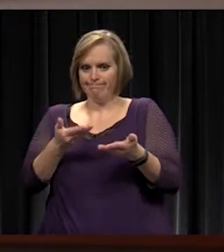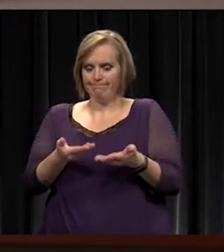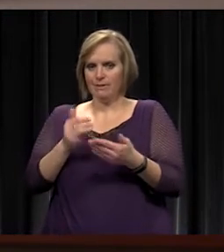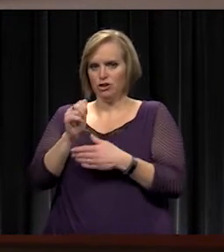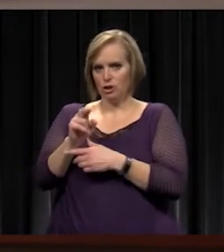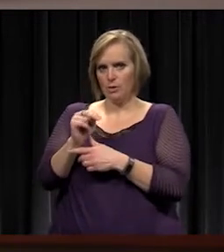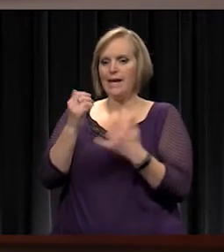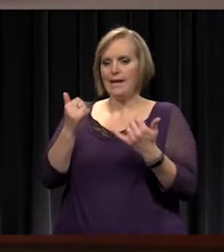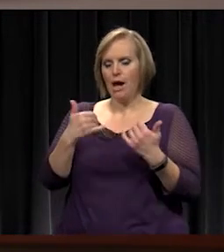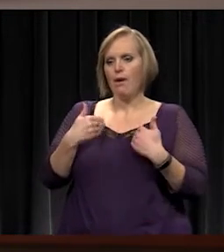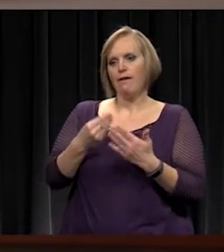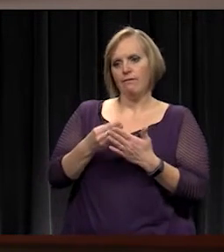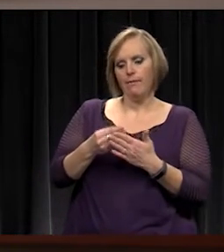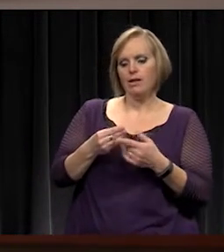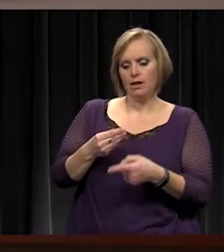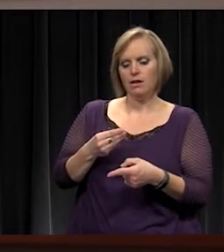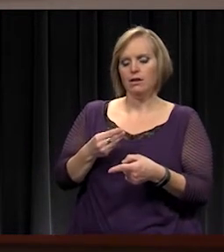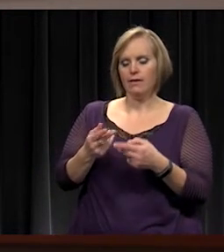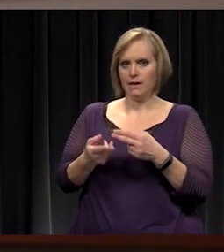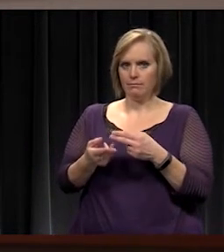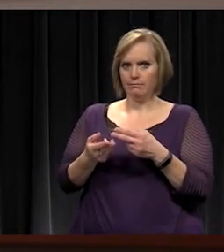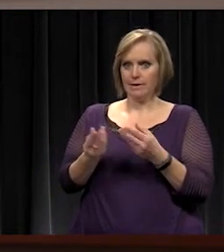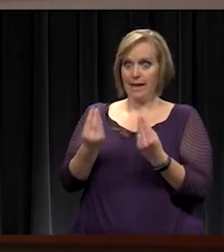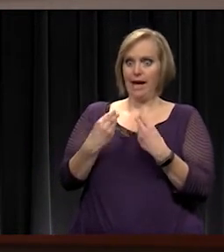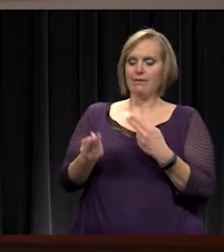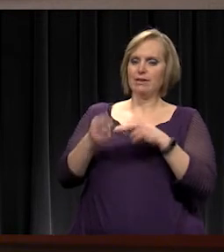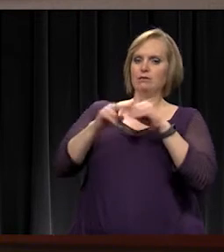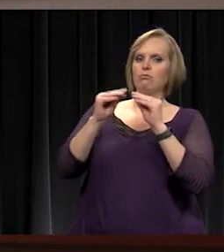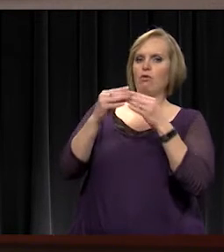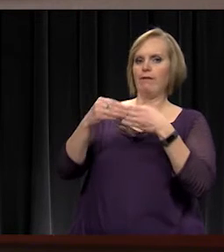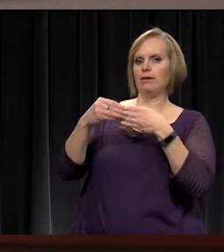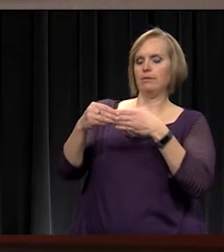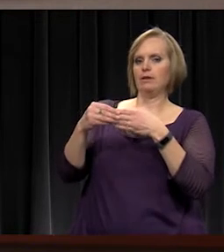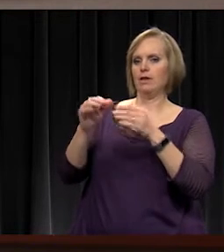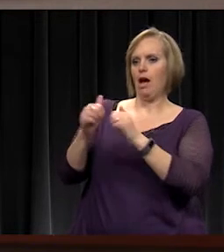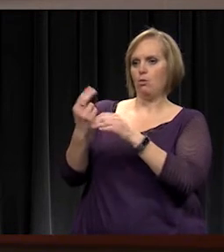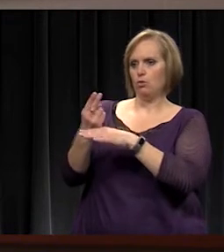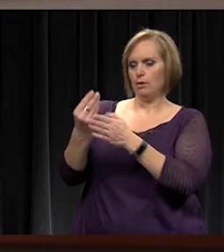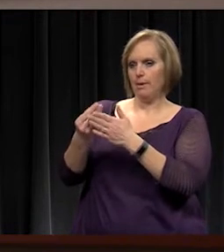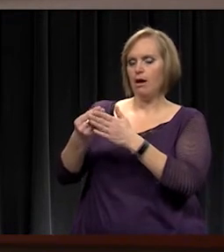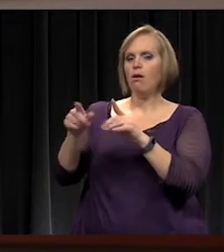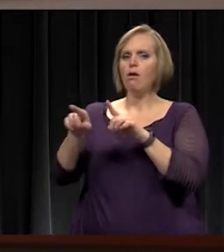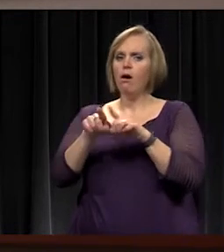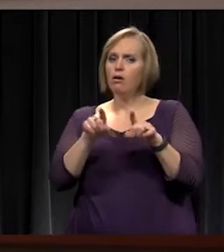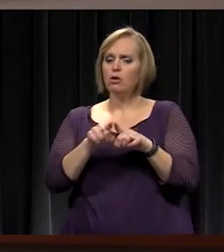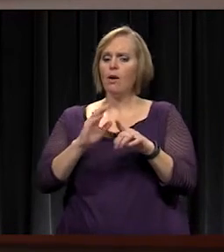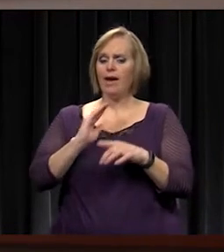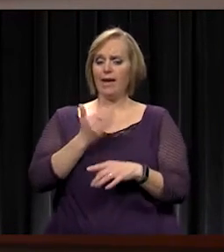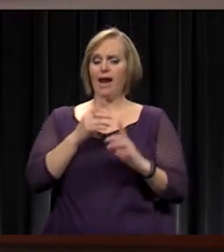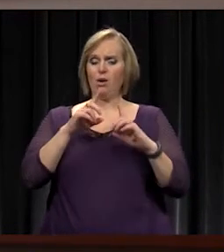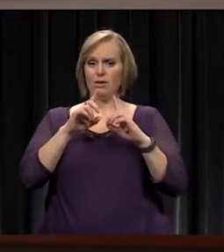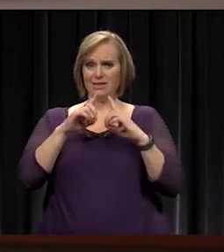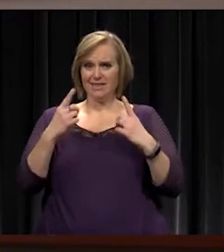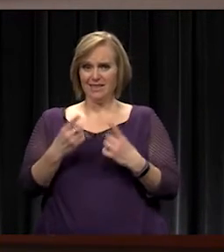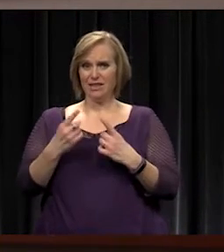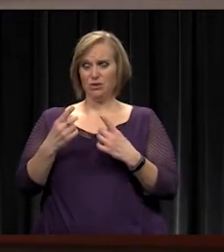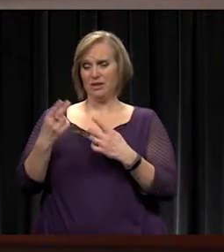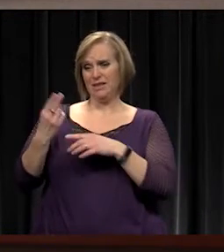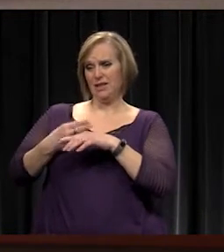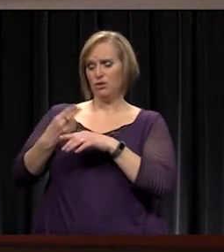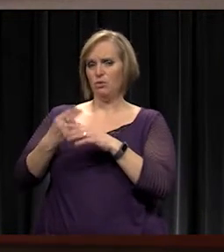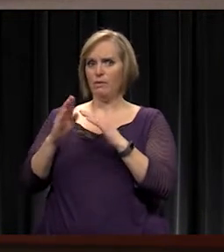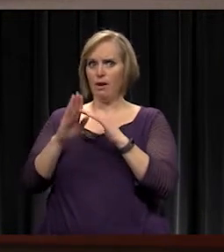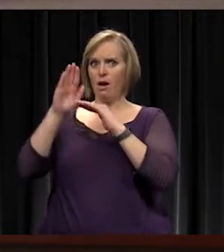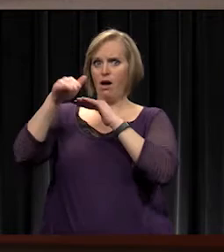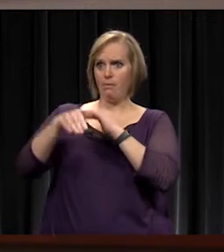So now we have dollars that had the increased flexibility. The other thing is, the history of our district, we've been up and down on capital outlay in terms of